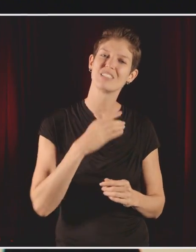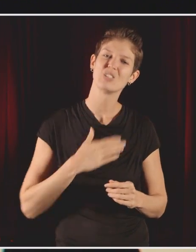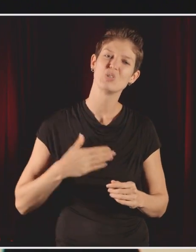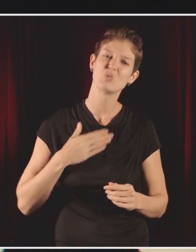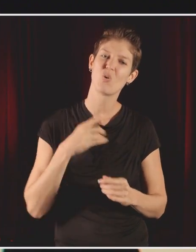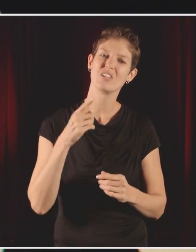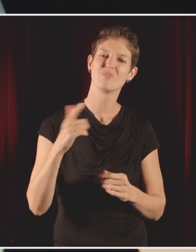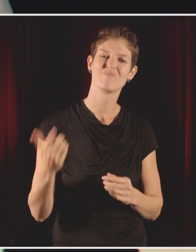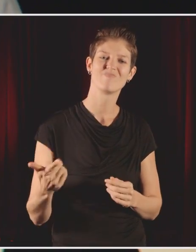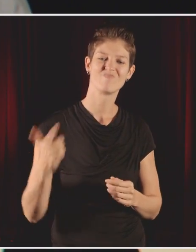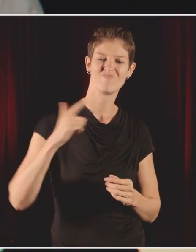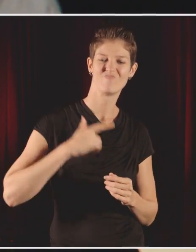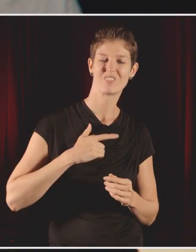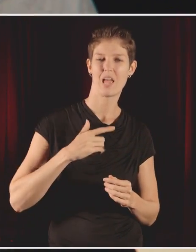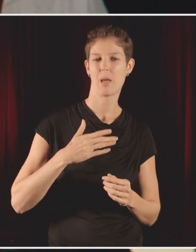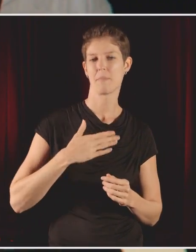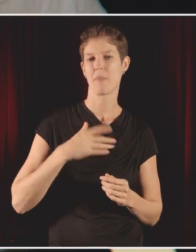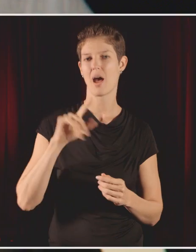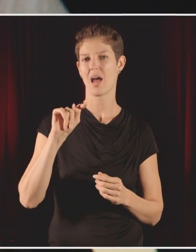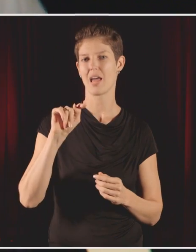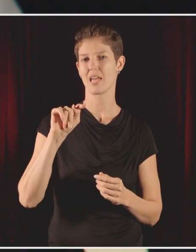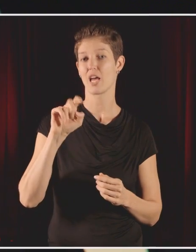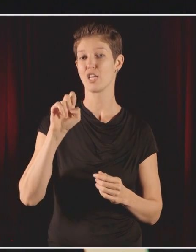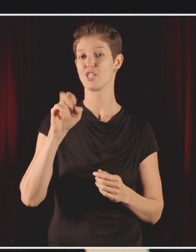Now, I really appreciate you giving me my turn.